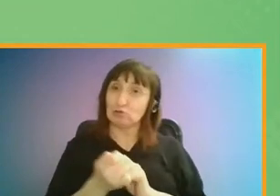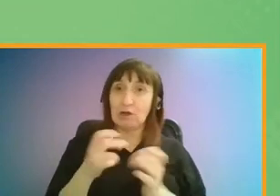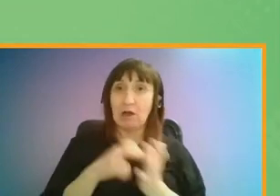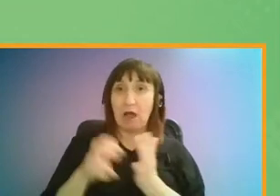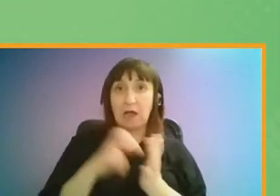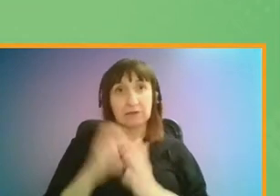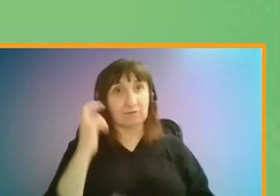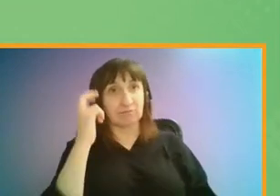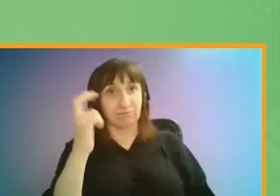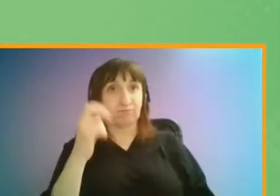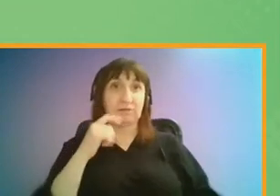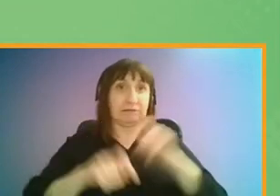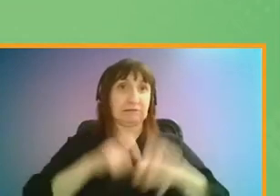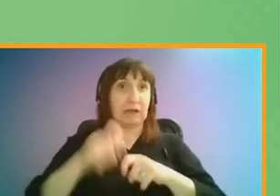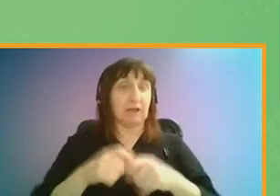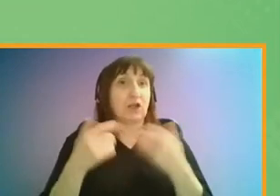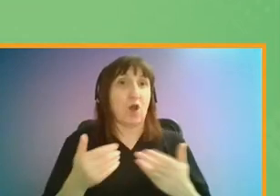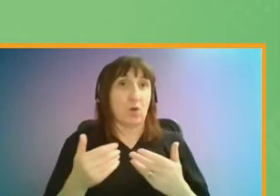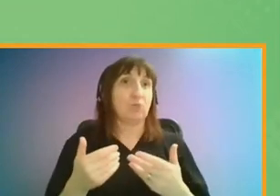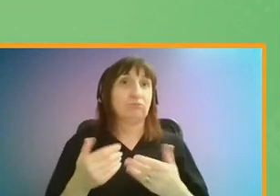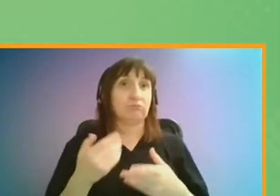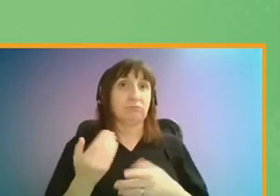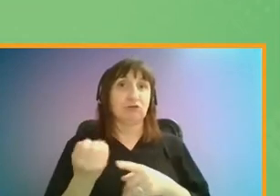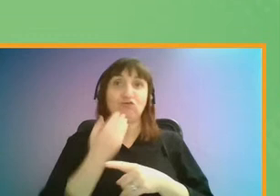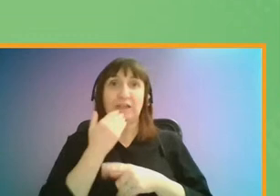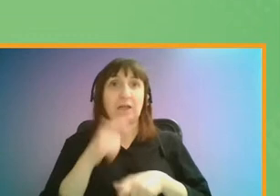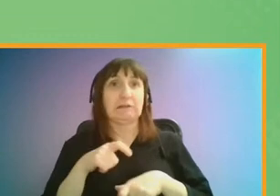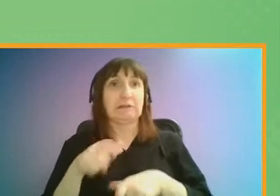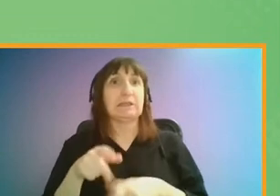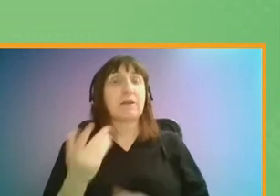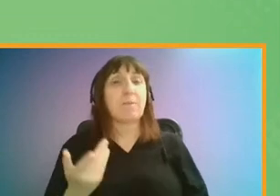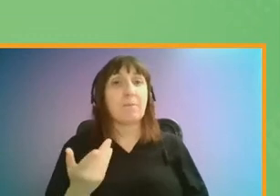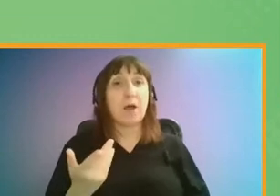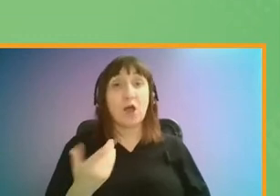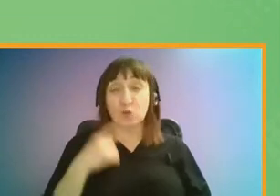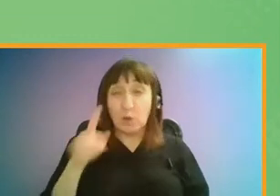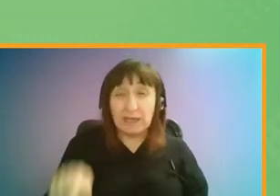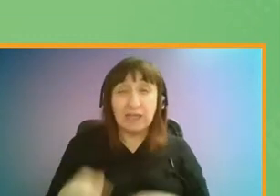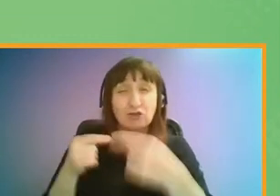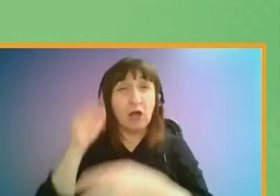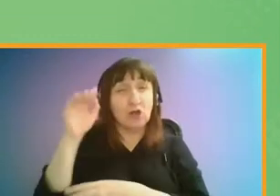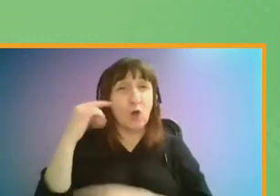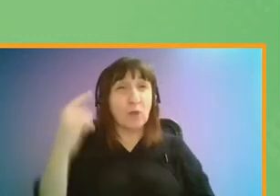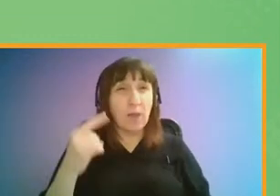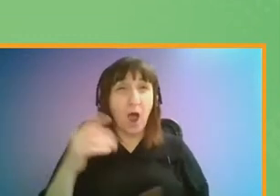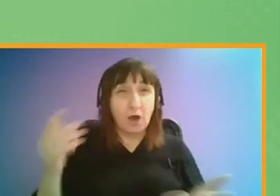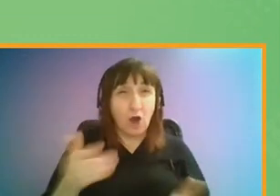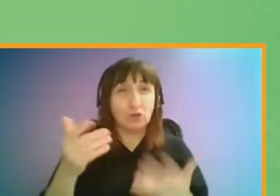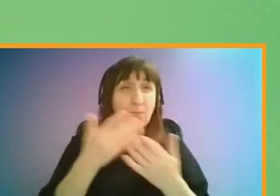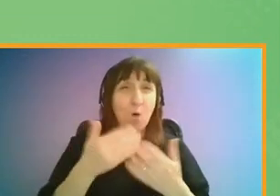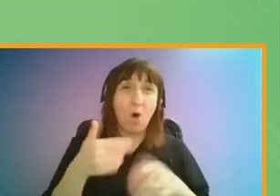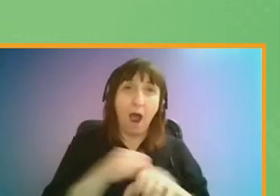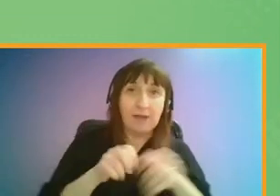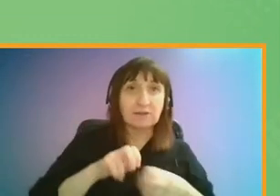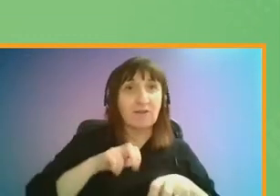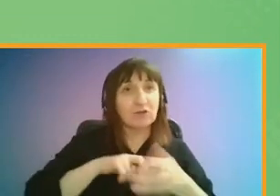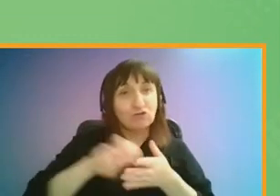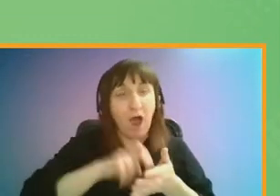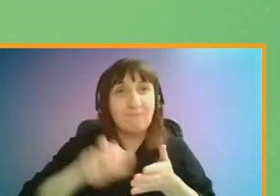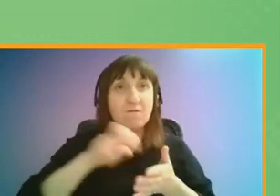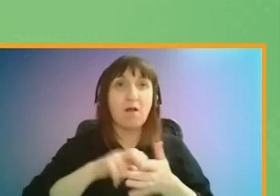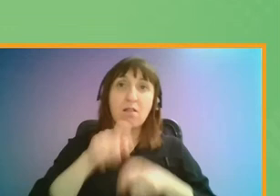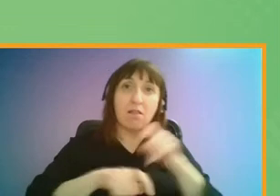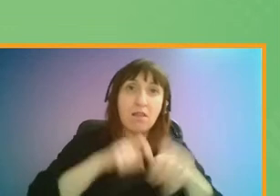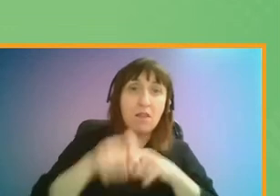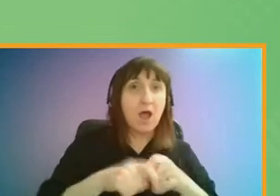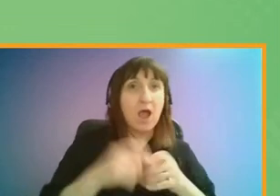sustainable modes now. So a key challenge in outer London is to encourage more active travel by creating safe and convenient